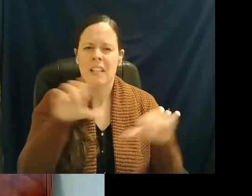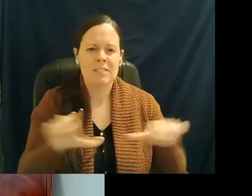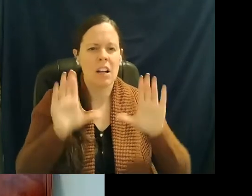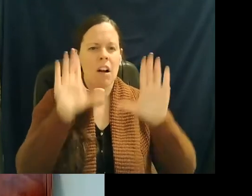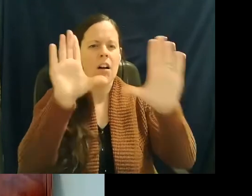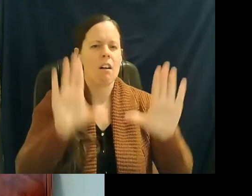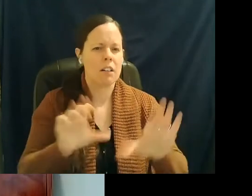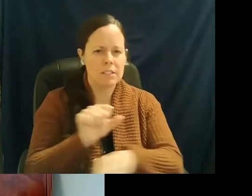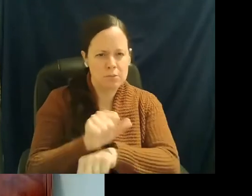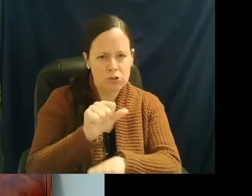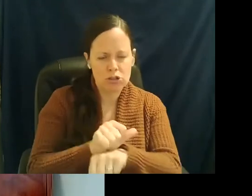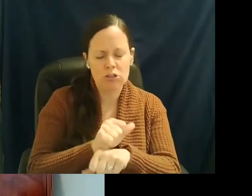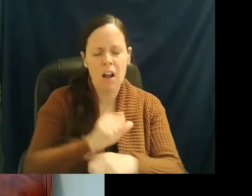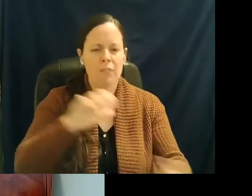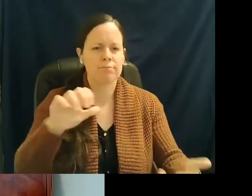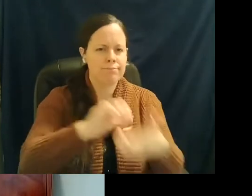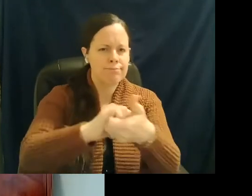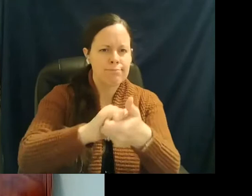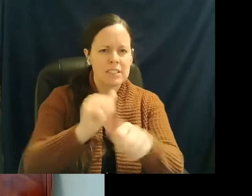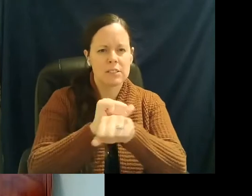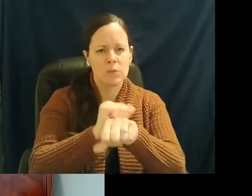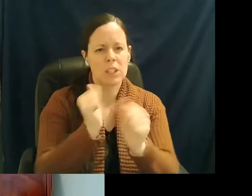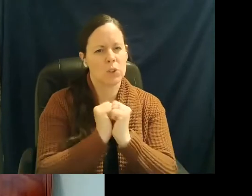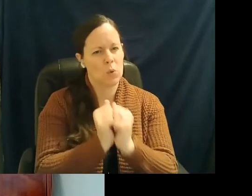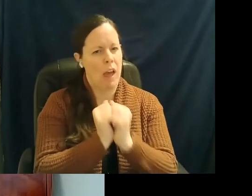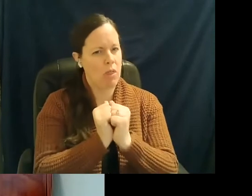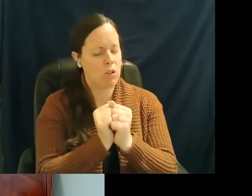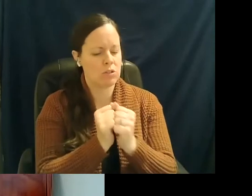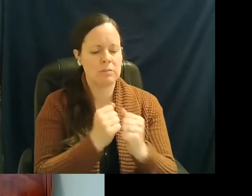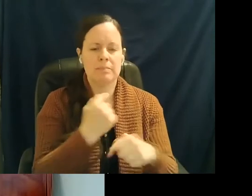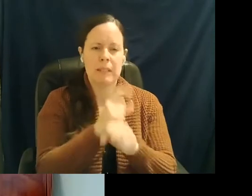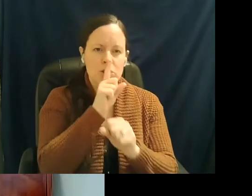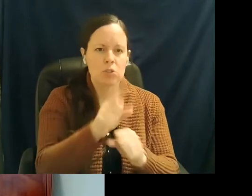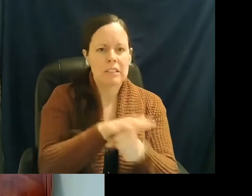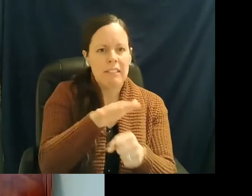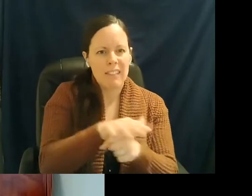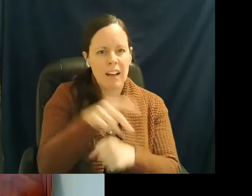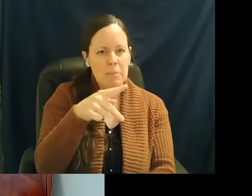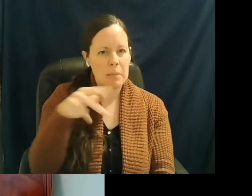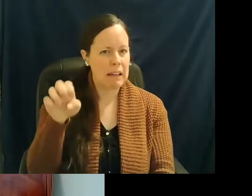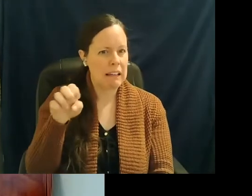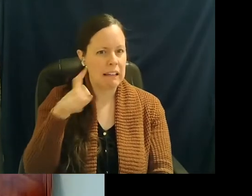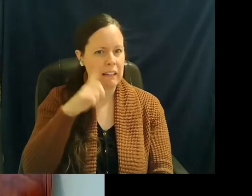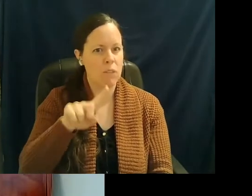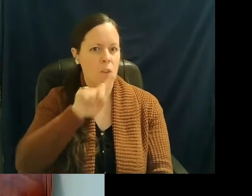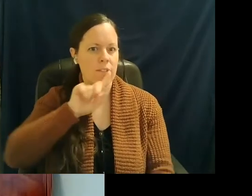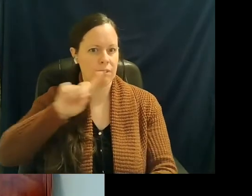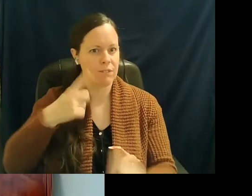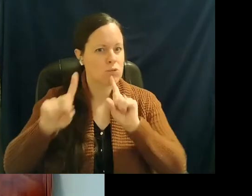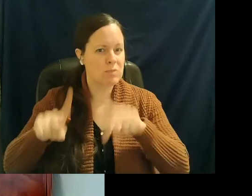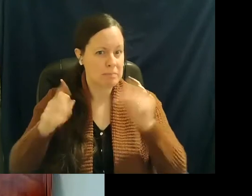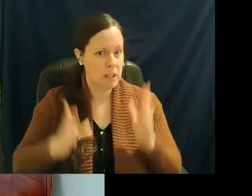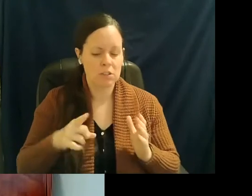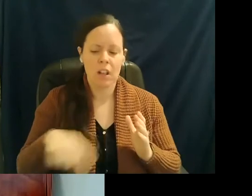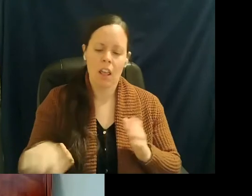of working together to secure adequate personal protective equipment for our first responders who are truly the